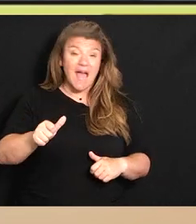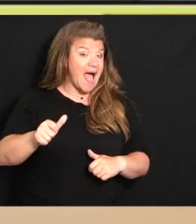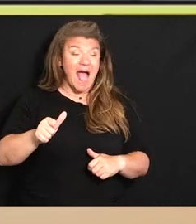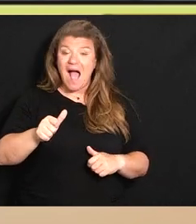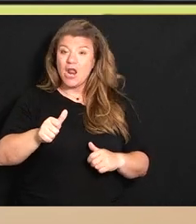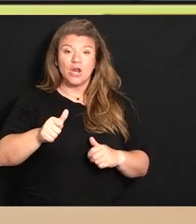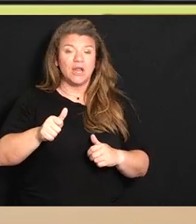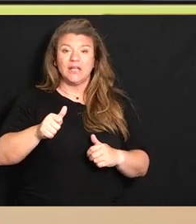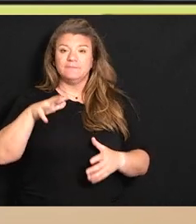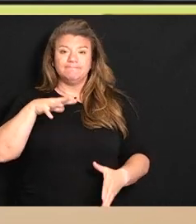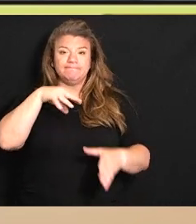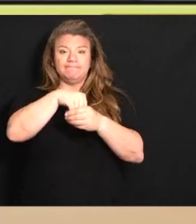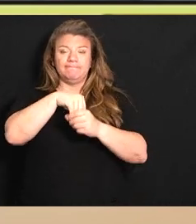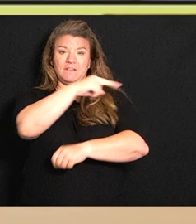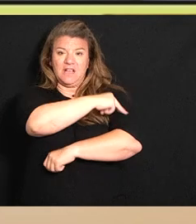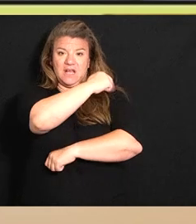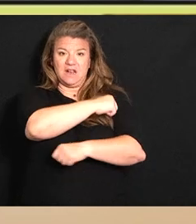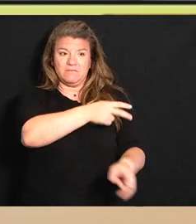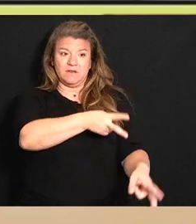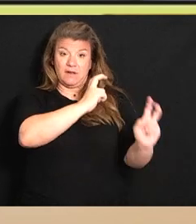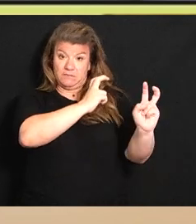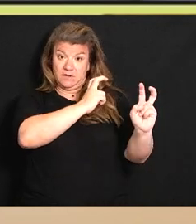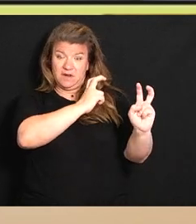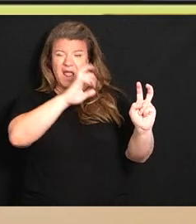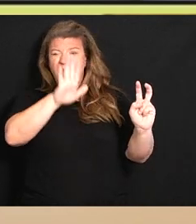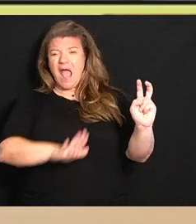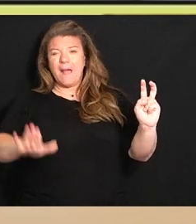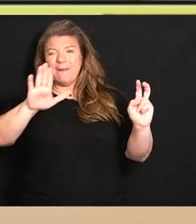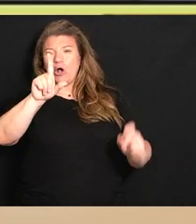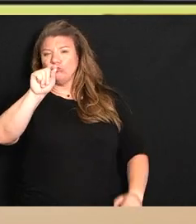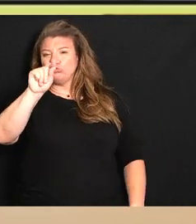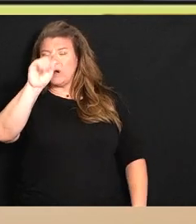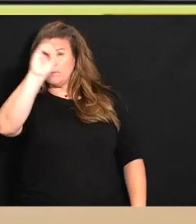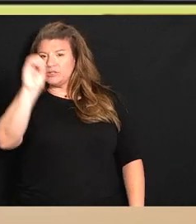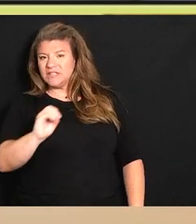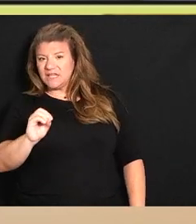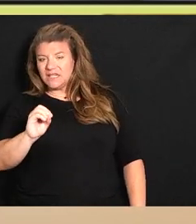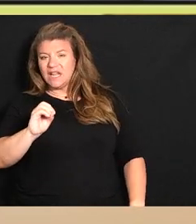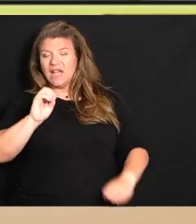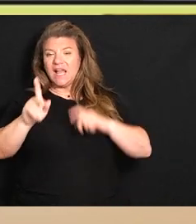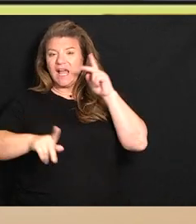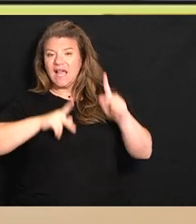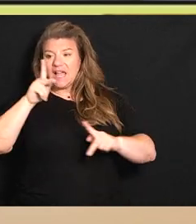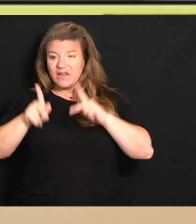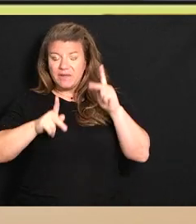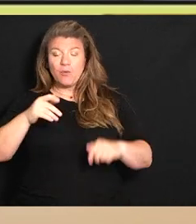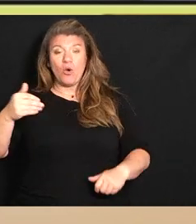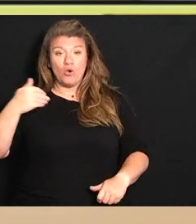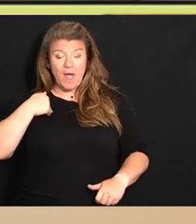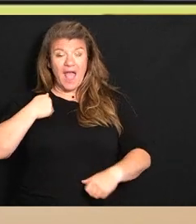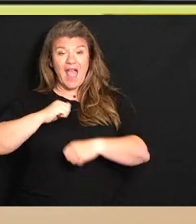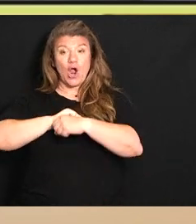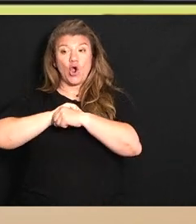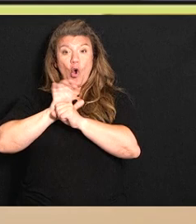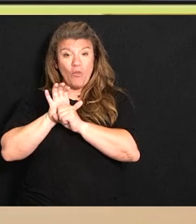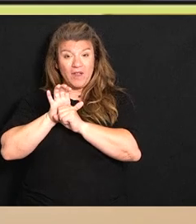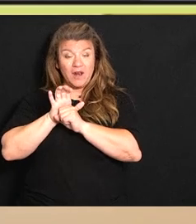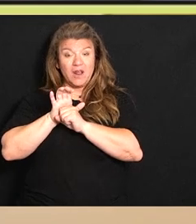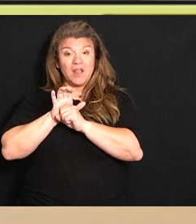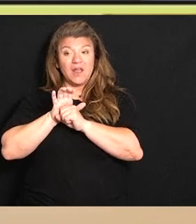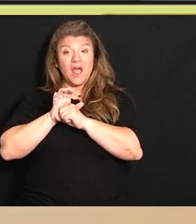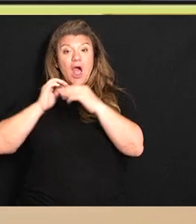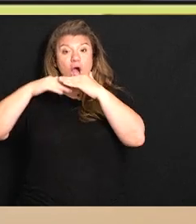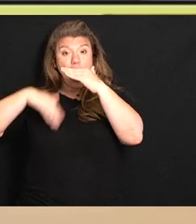hospitalization about 20% of people that had COVID below the age of